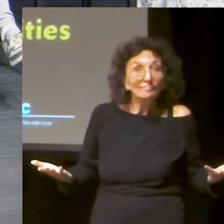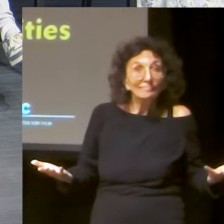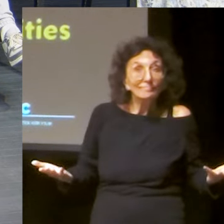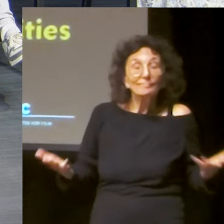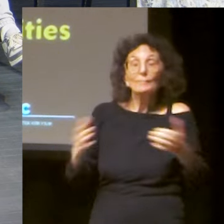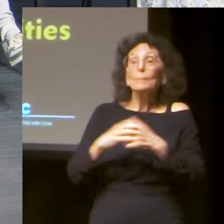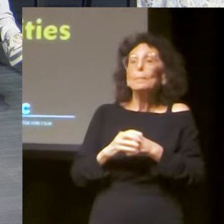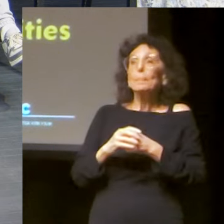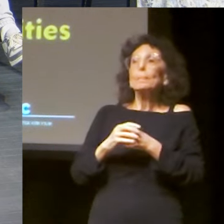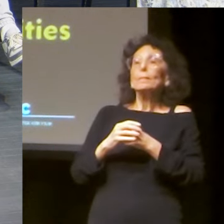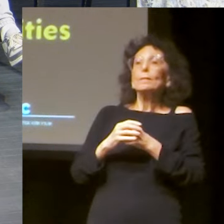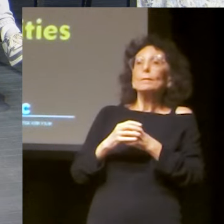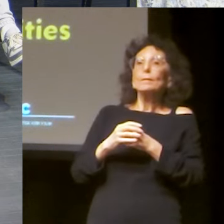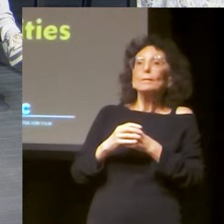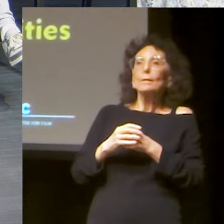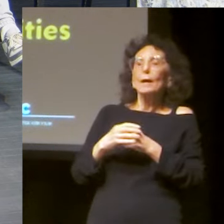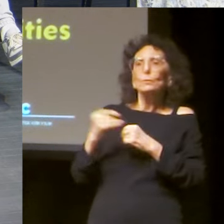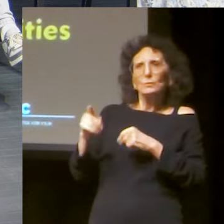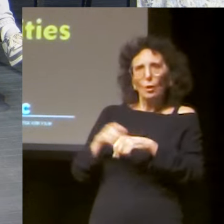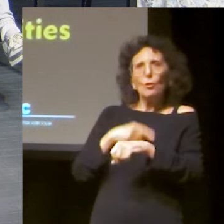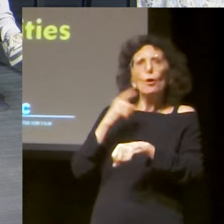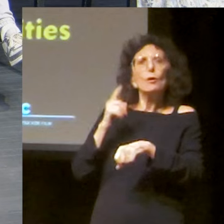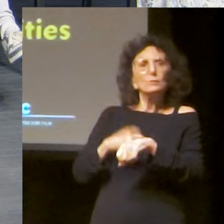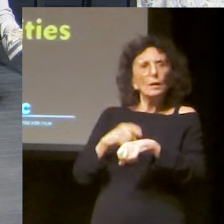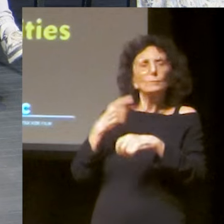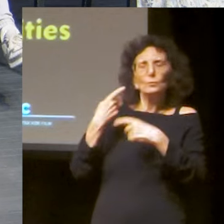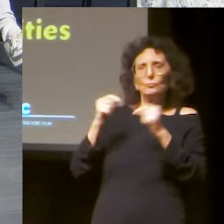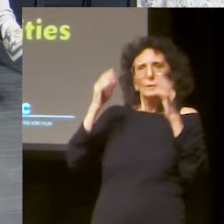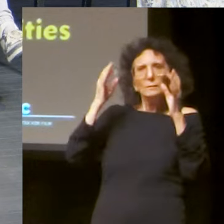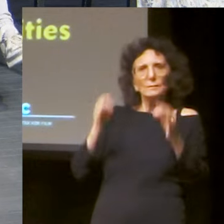speak. And, um,